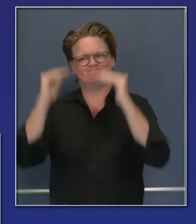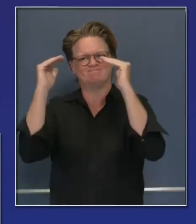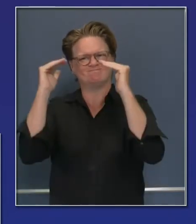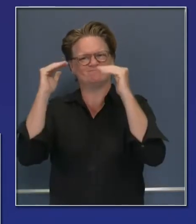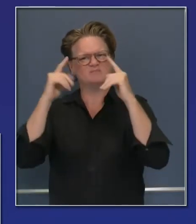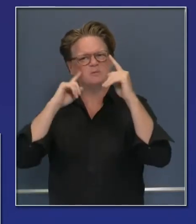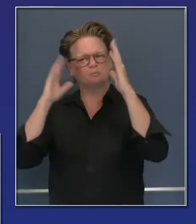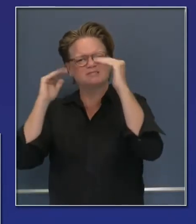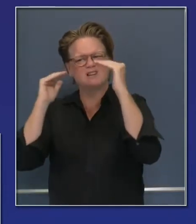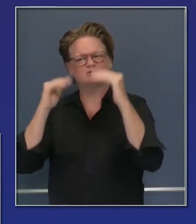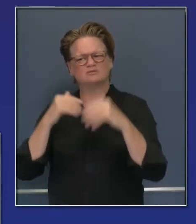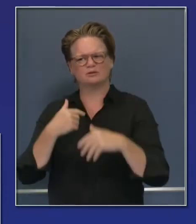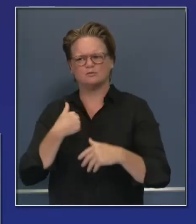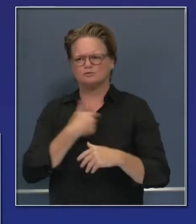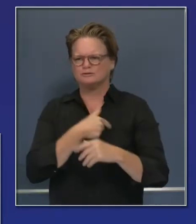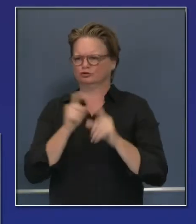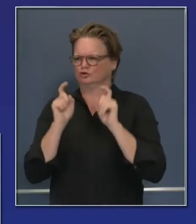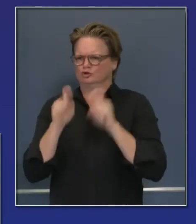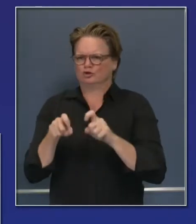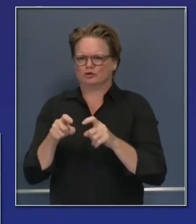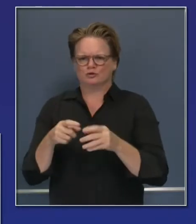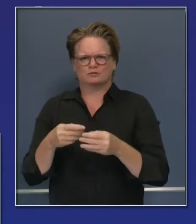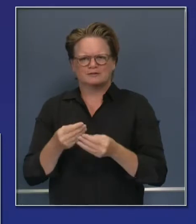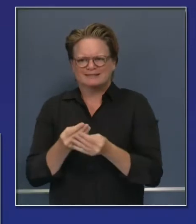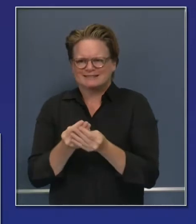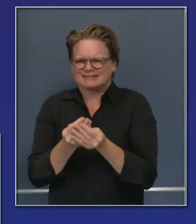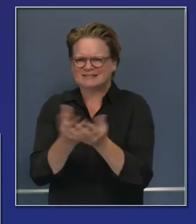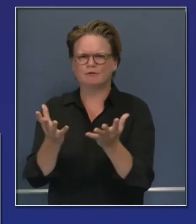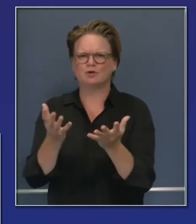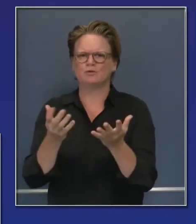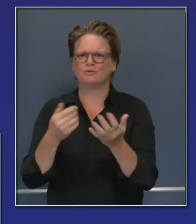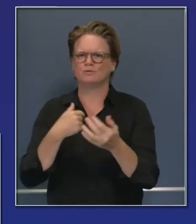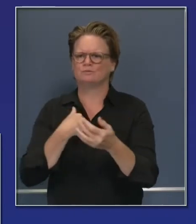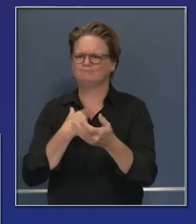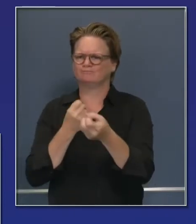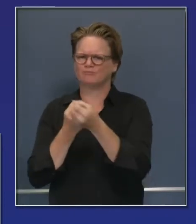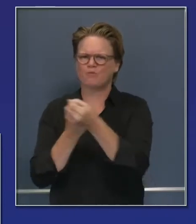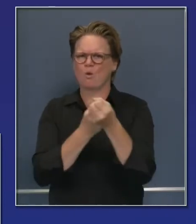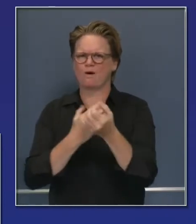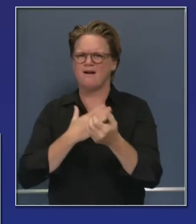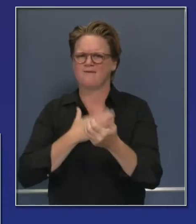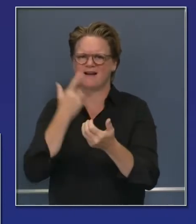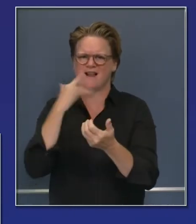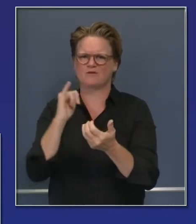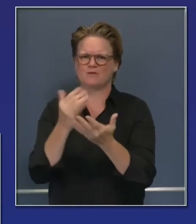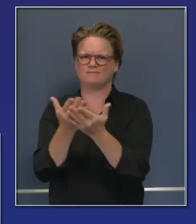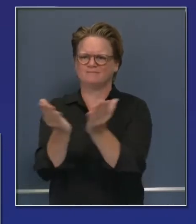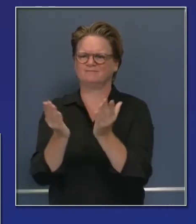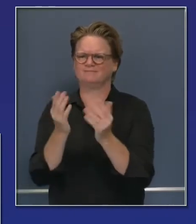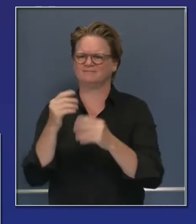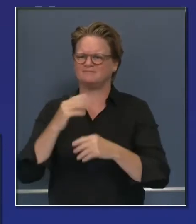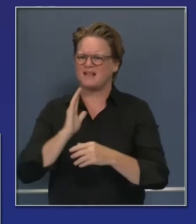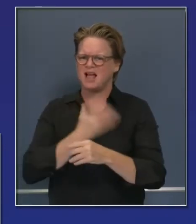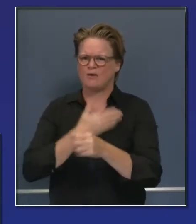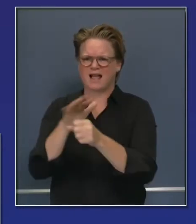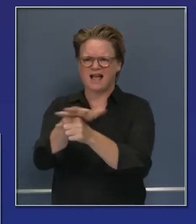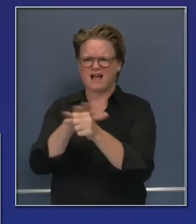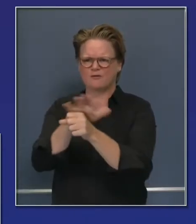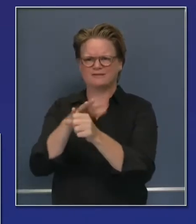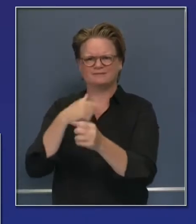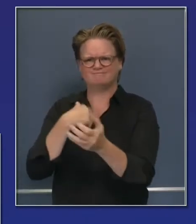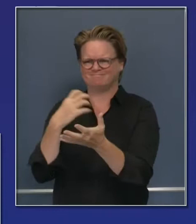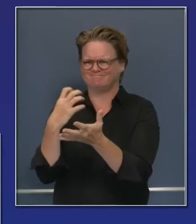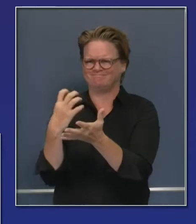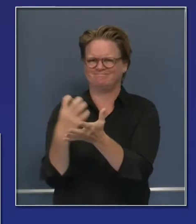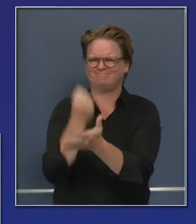deliver and allowing us to flex our market muscle at scale. And I appreciate, Dr. Pan, your reference on PPE as